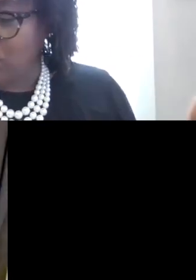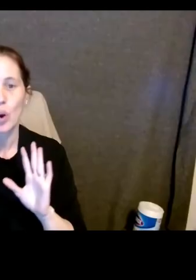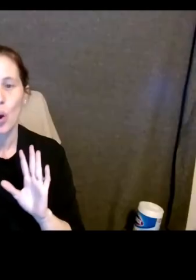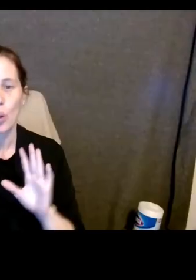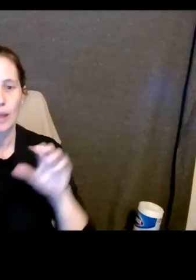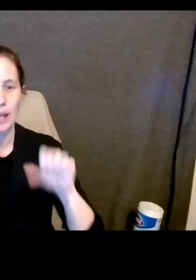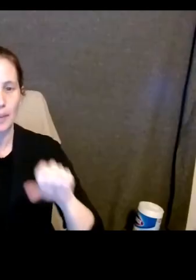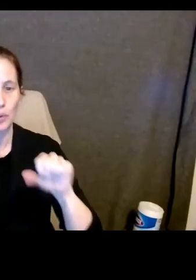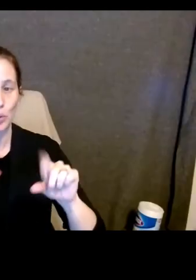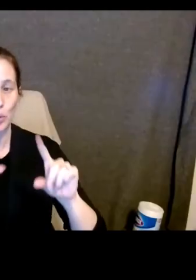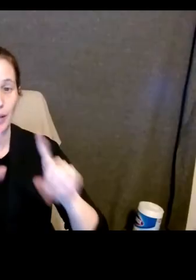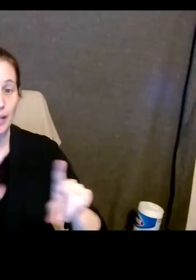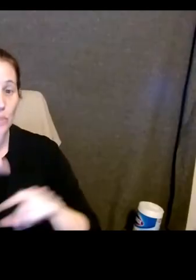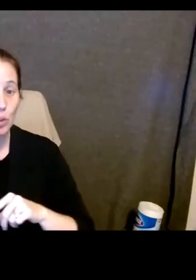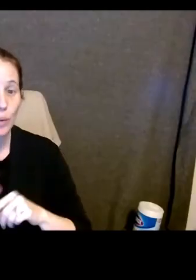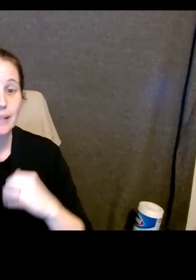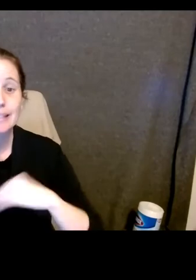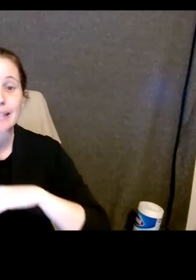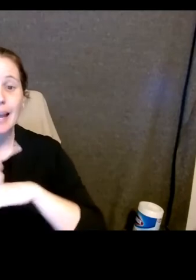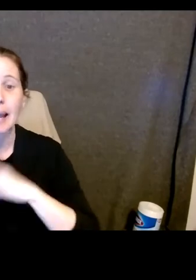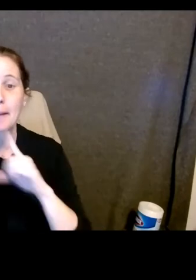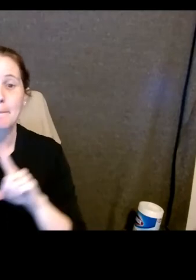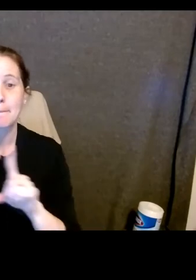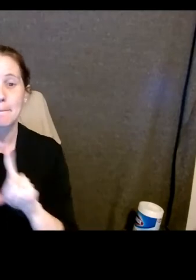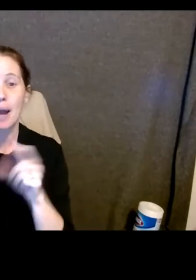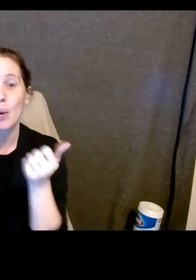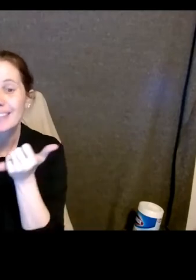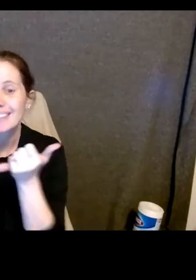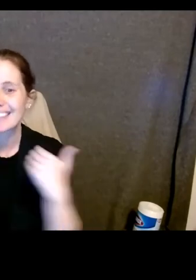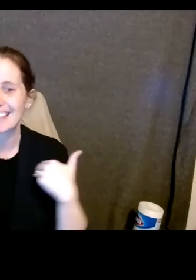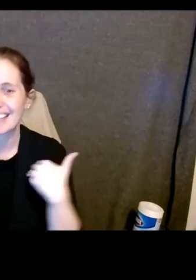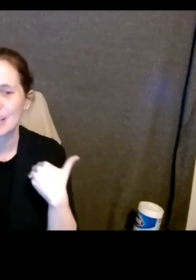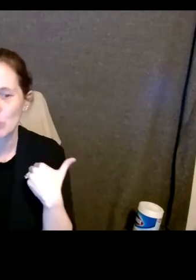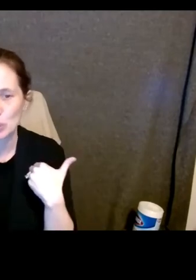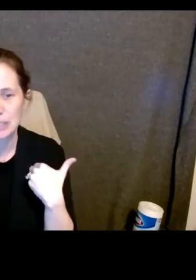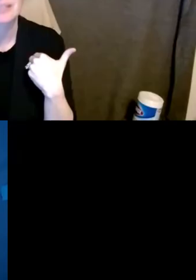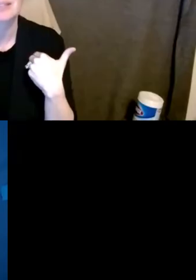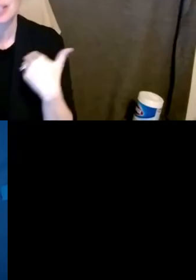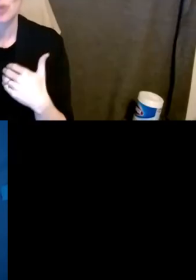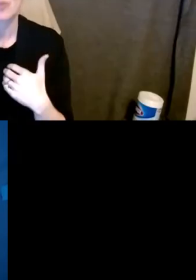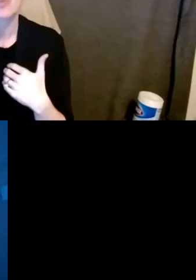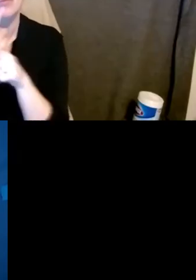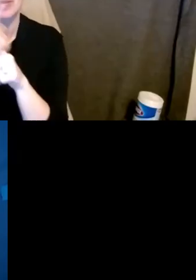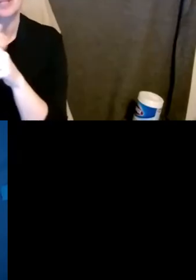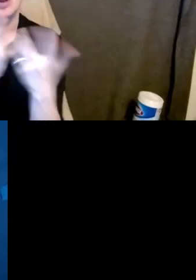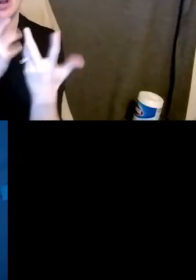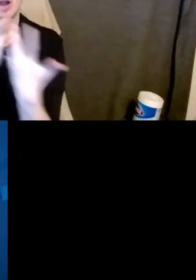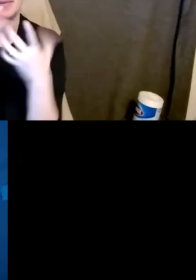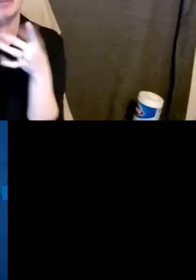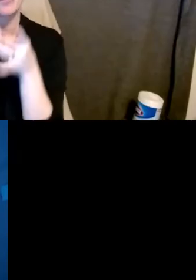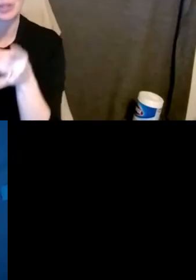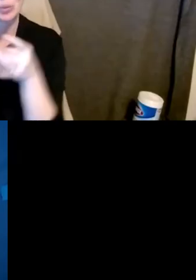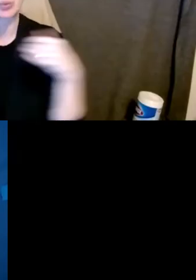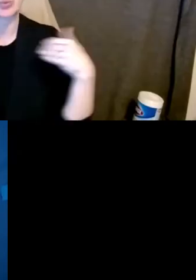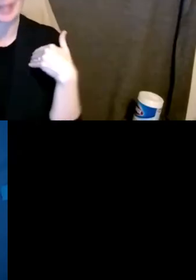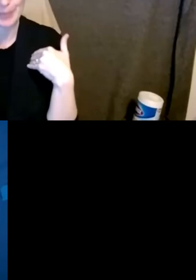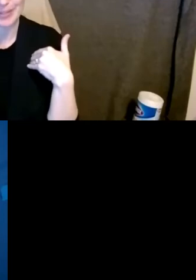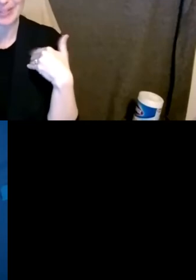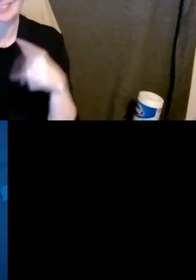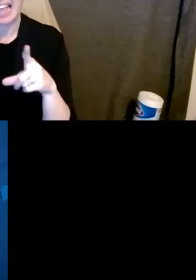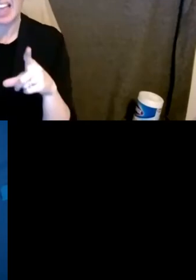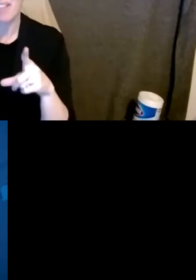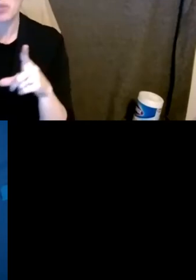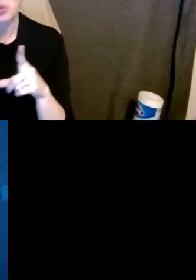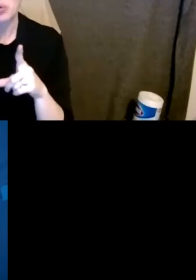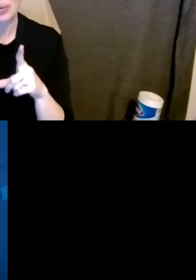able to answer questions today about assistance animals and reasonable accommodations related to assistance animals. There are a few